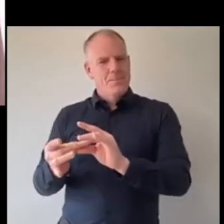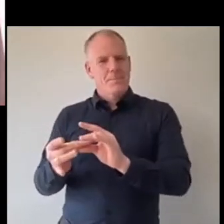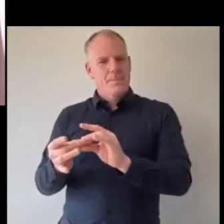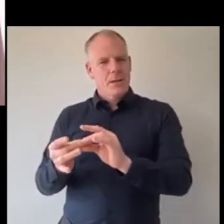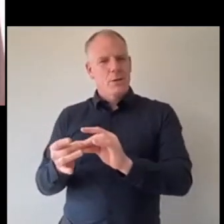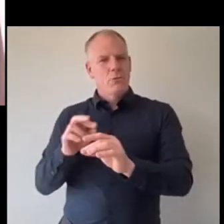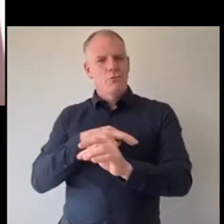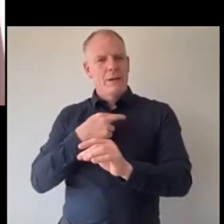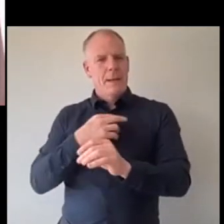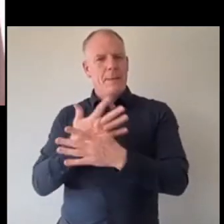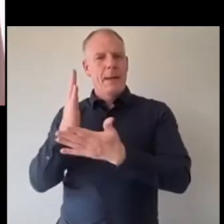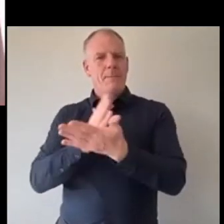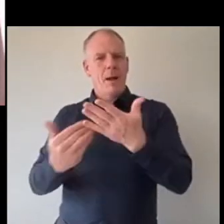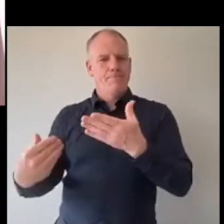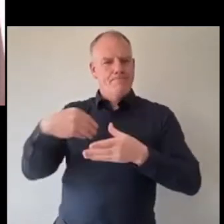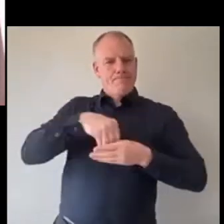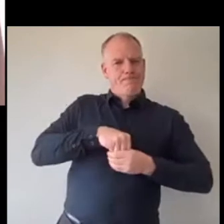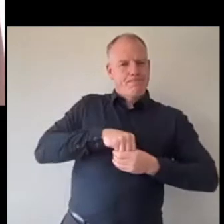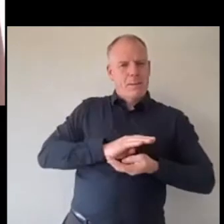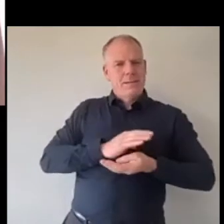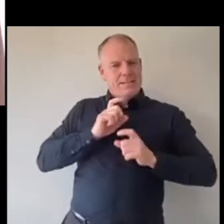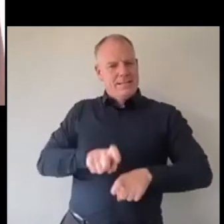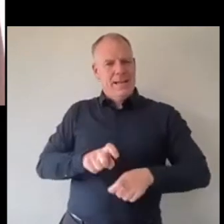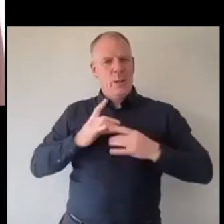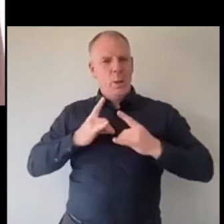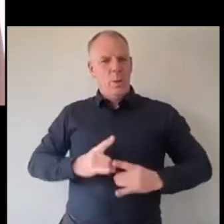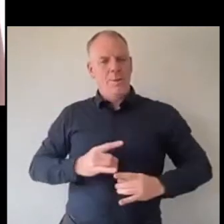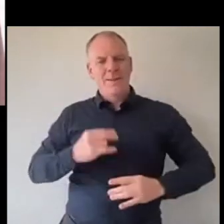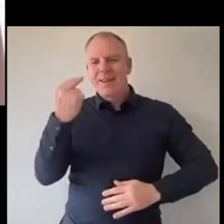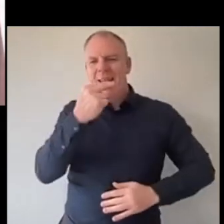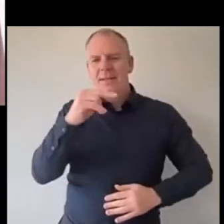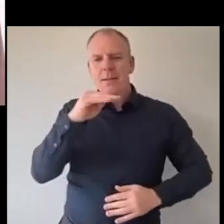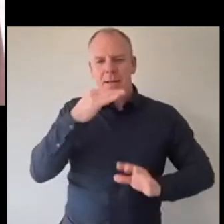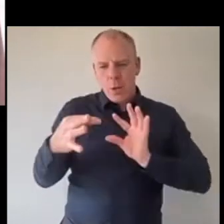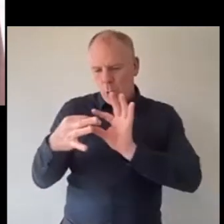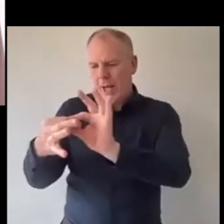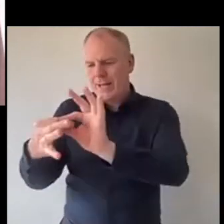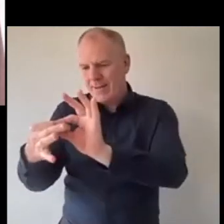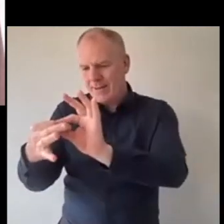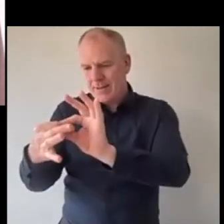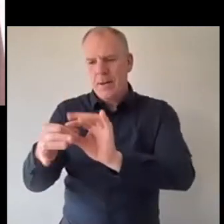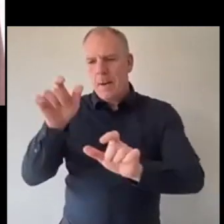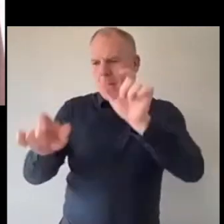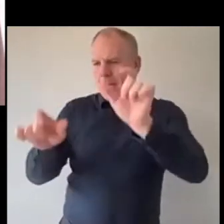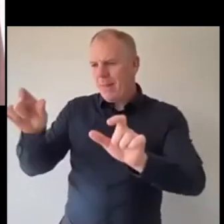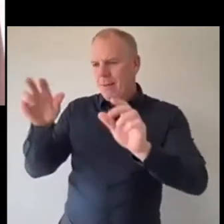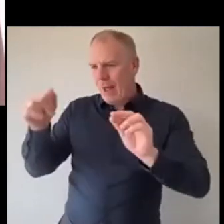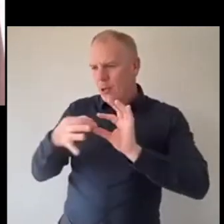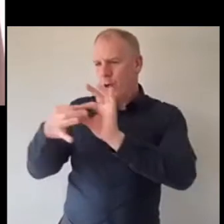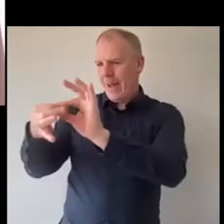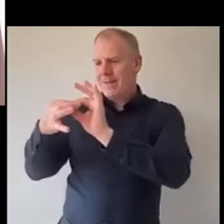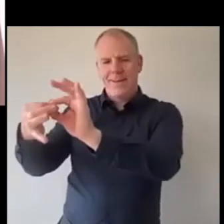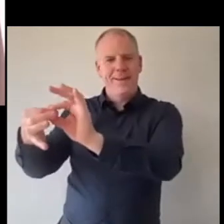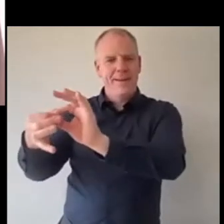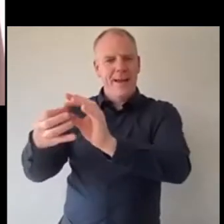core of what it makes to be a human so that's what I'll say to people kindness is connection find people to connect to and express